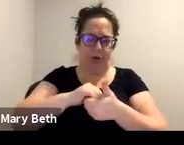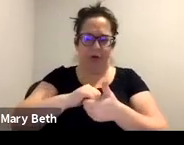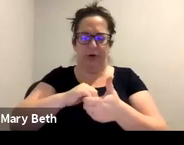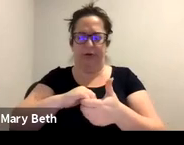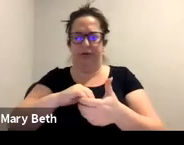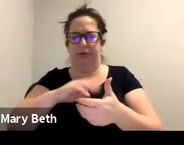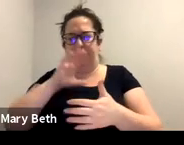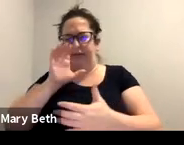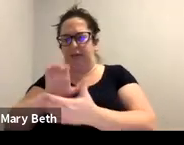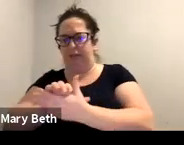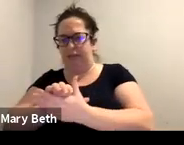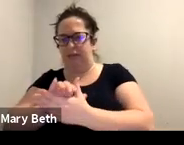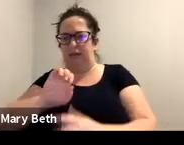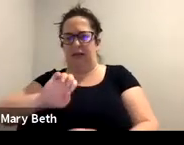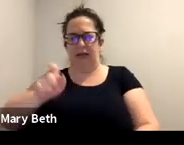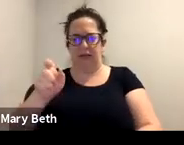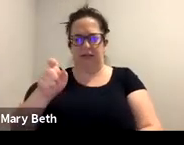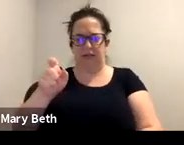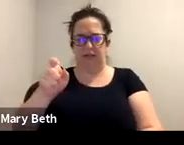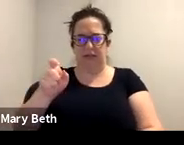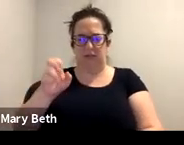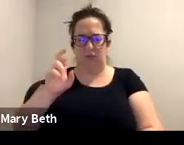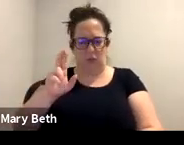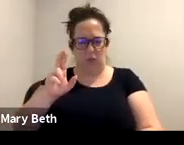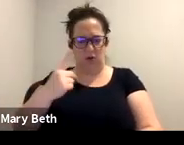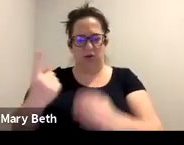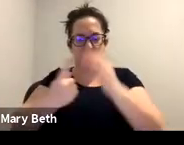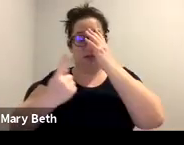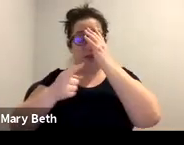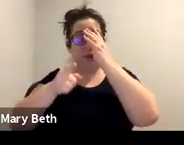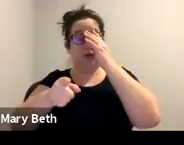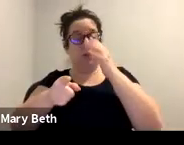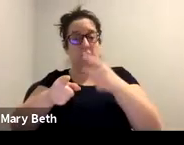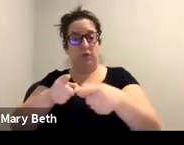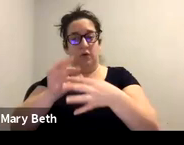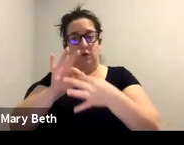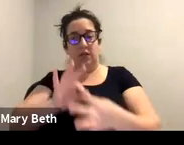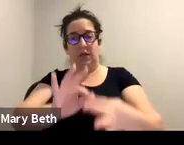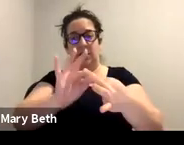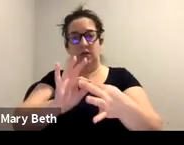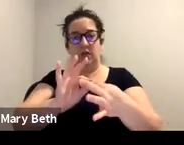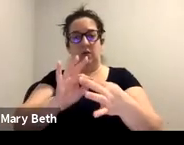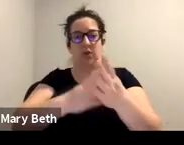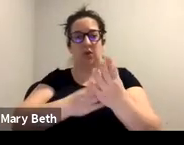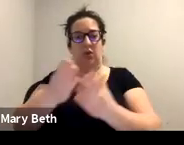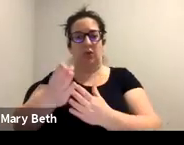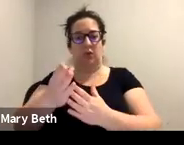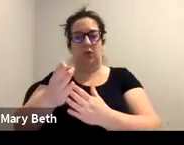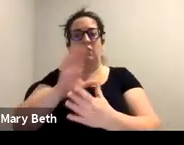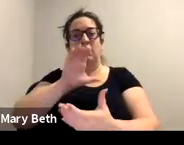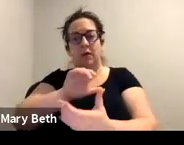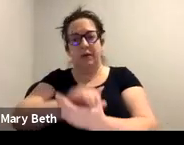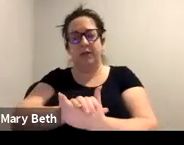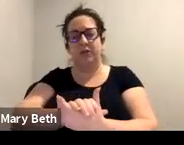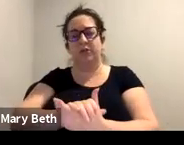ex, um, or somebody you are related to through marriage or blood. Um, so this could be